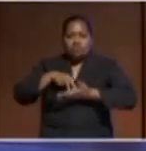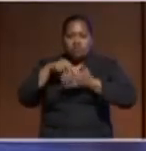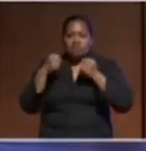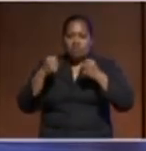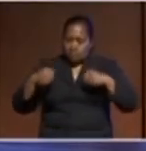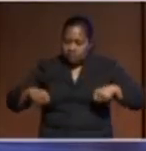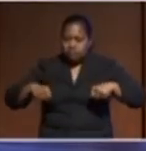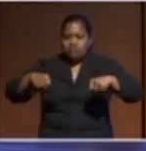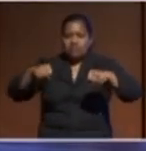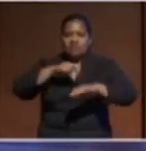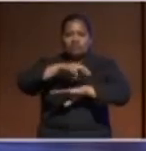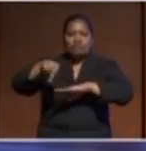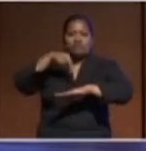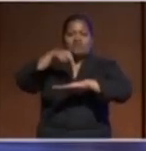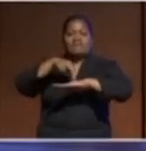Thank you very much.